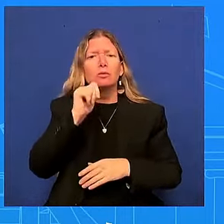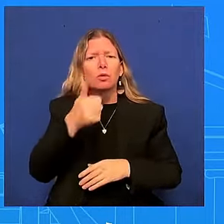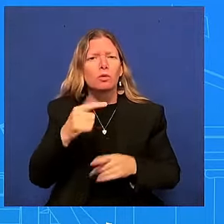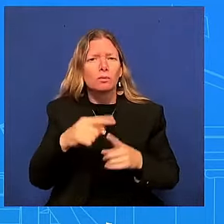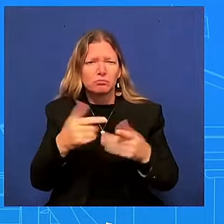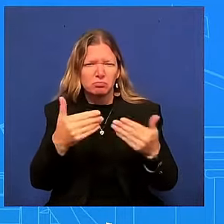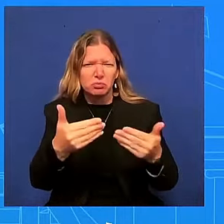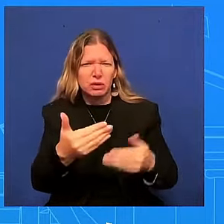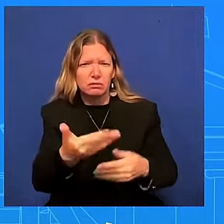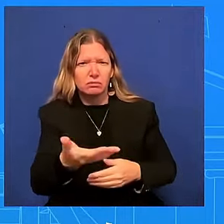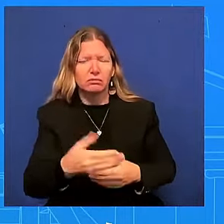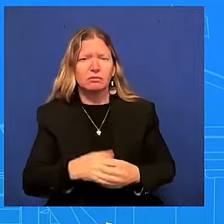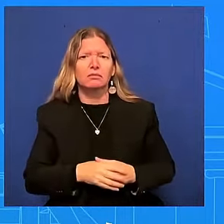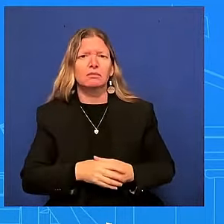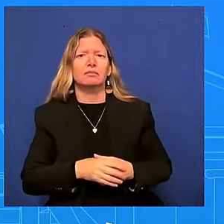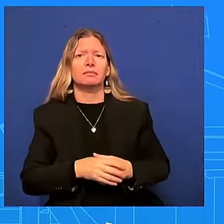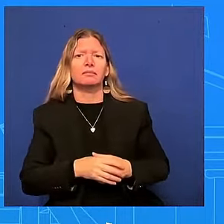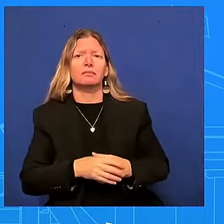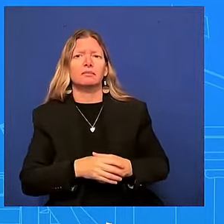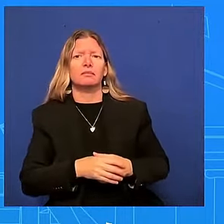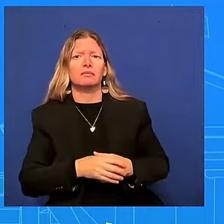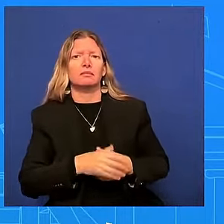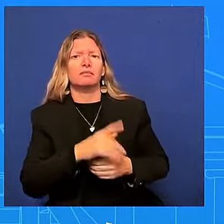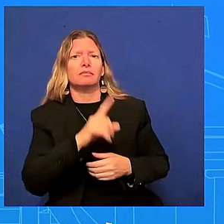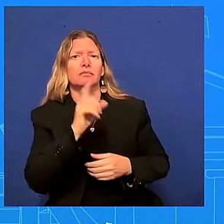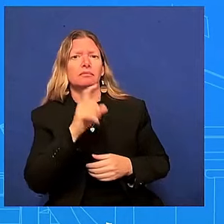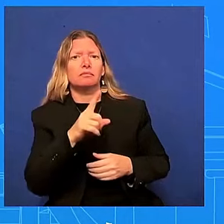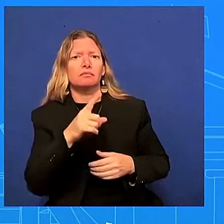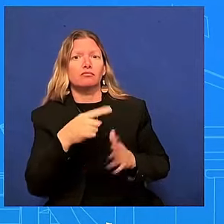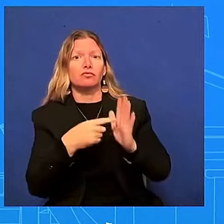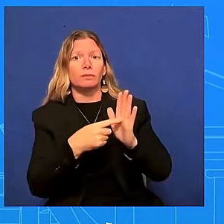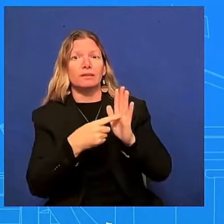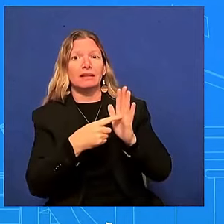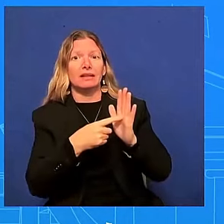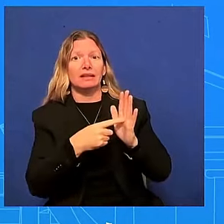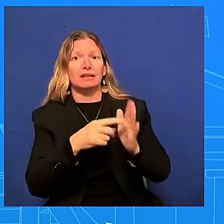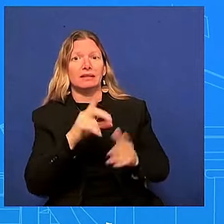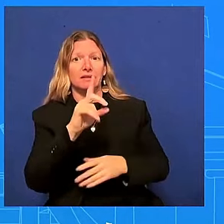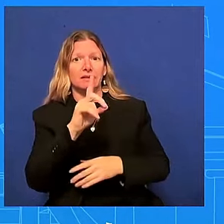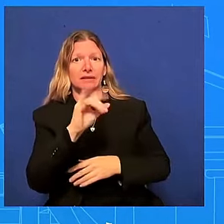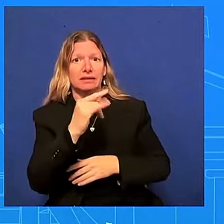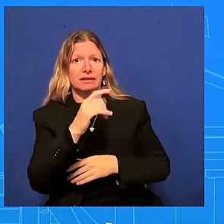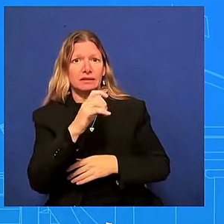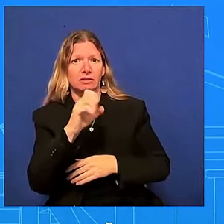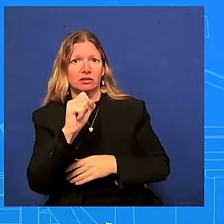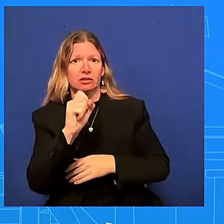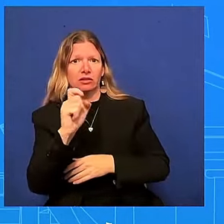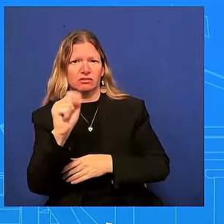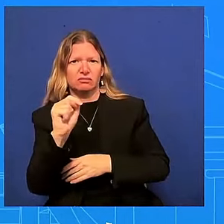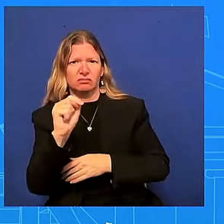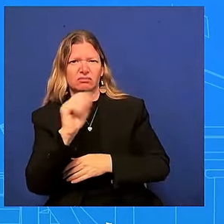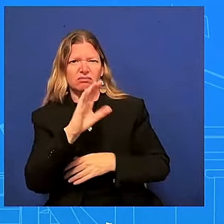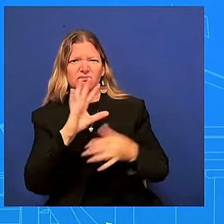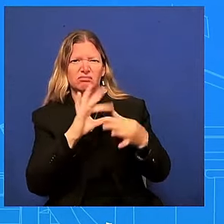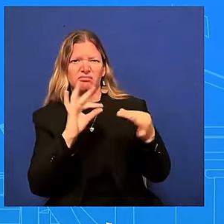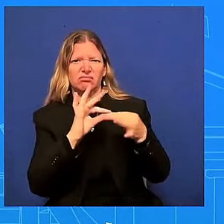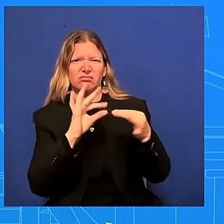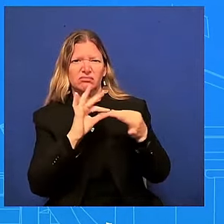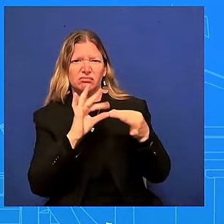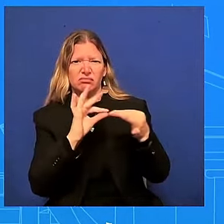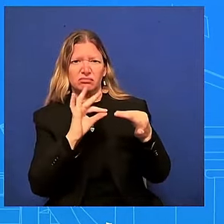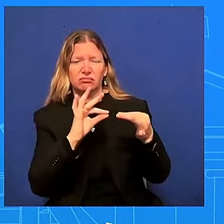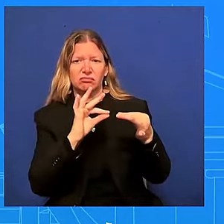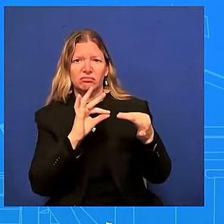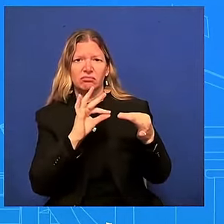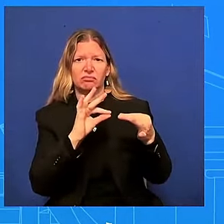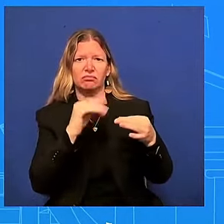representative doggett's statement um you know part of his statement he said that um biden staying in the race could kind of work